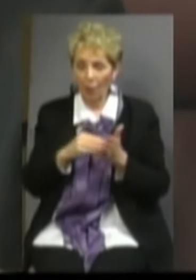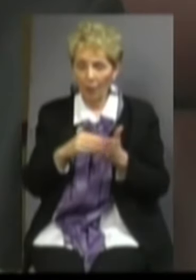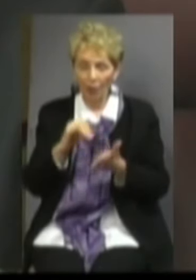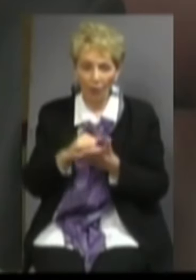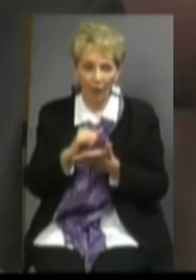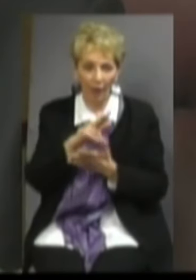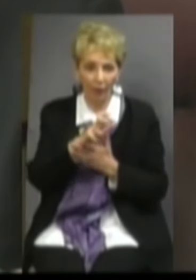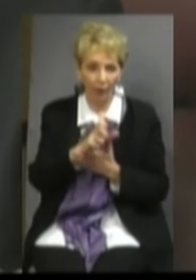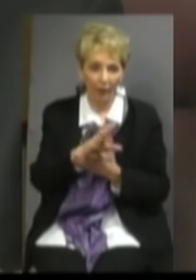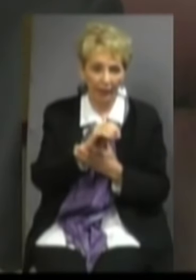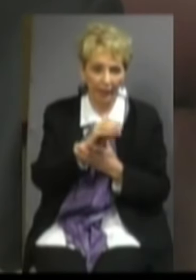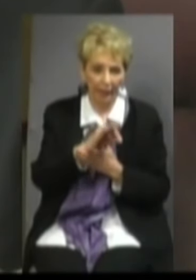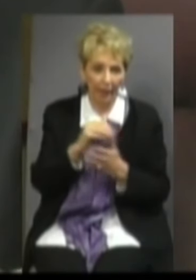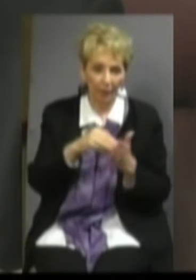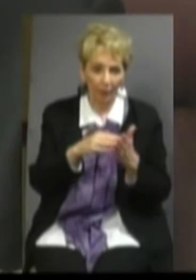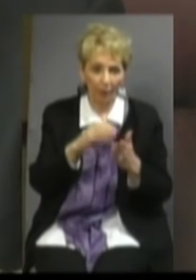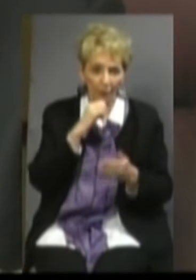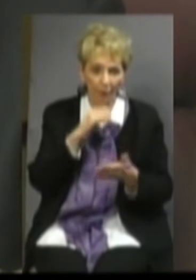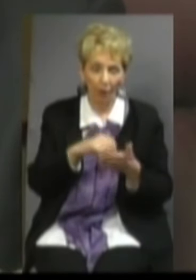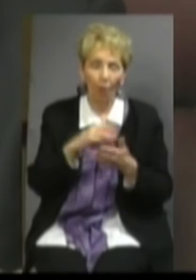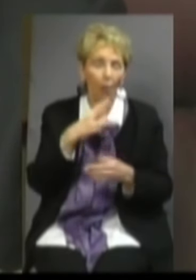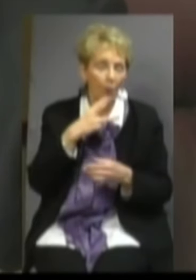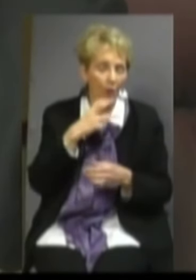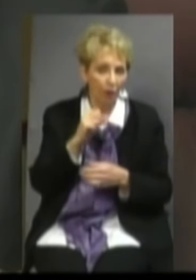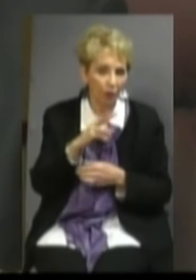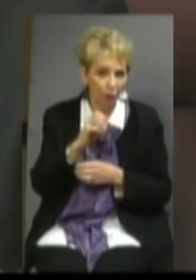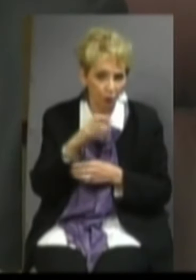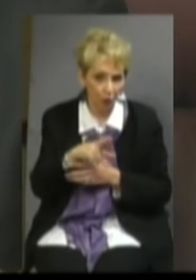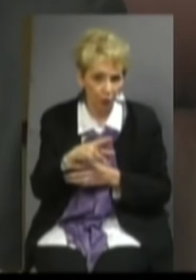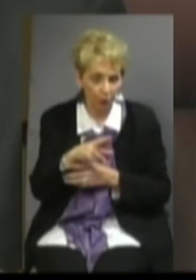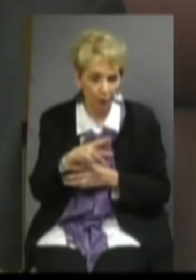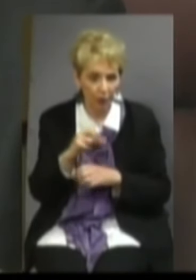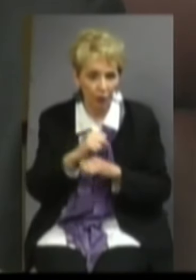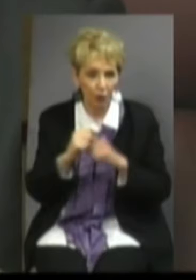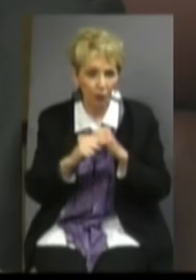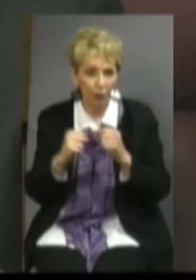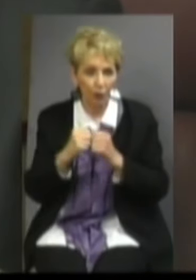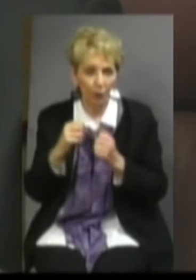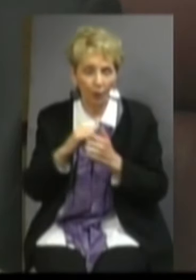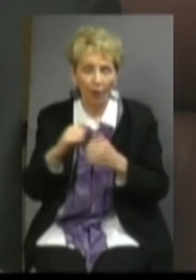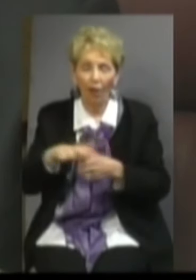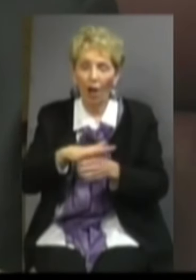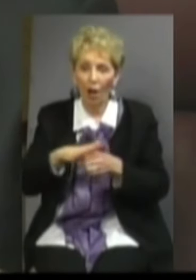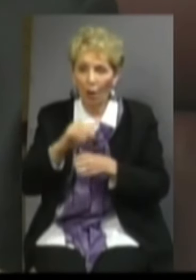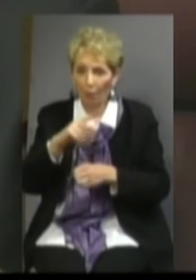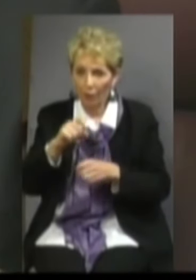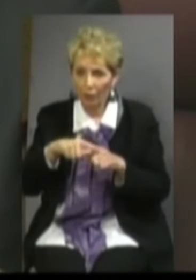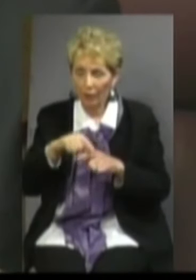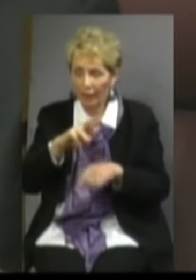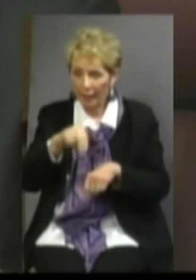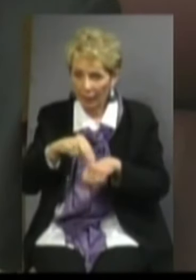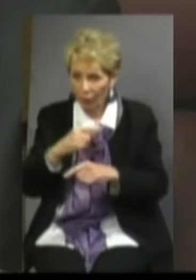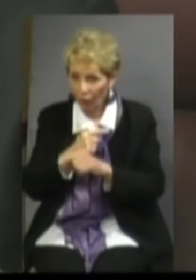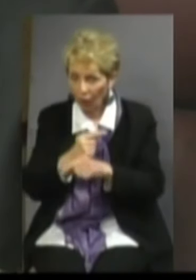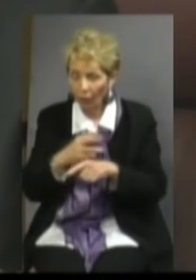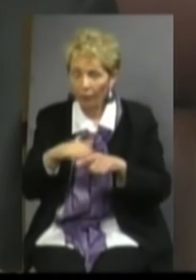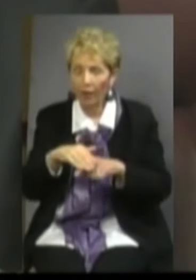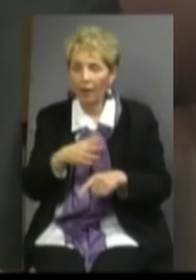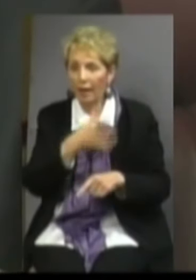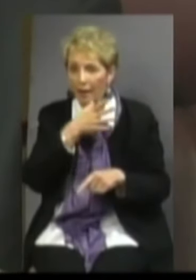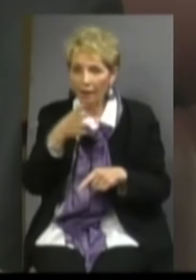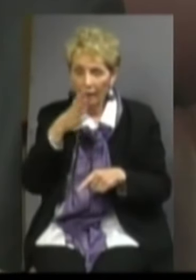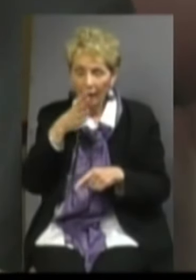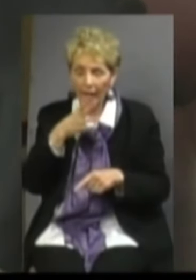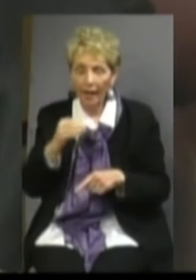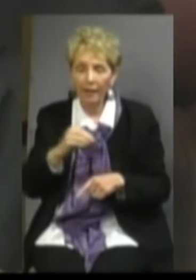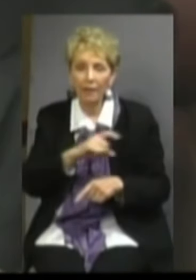which $309 million will be in water and sewer infrastructure, along with local parks, National Guard, agriculture, and public safety,